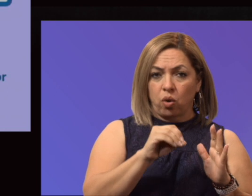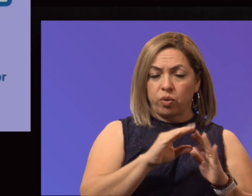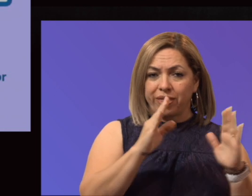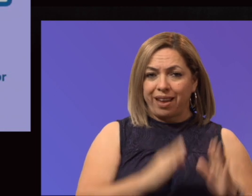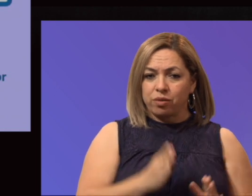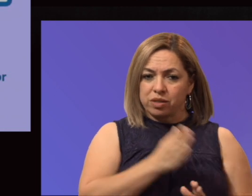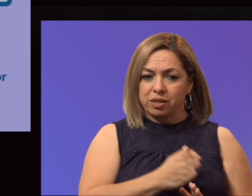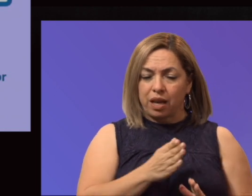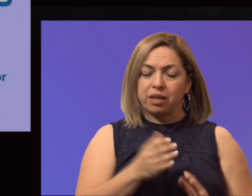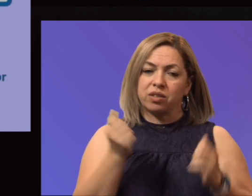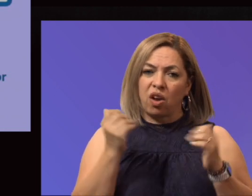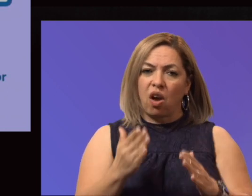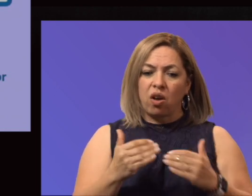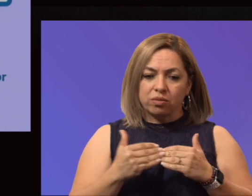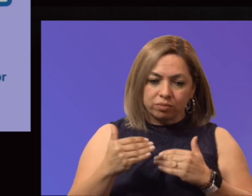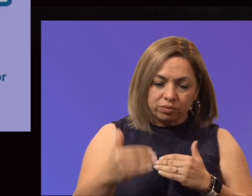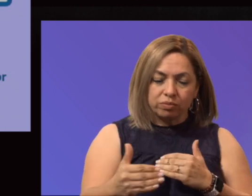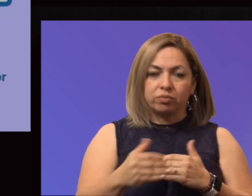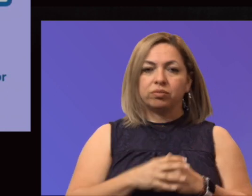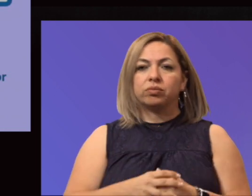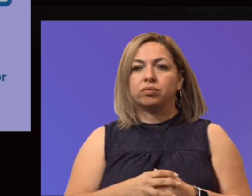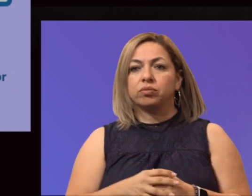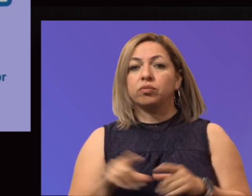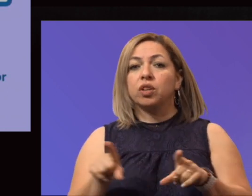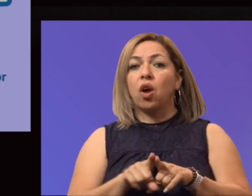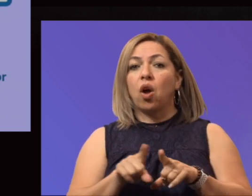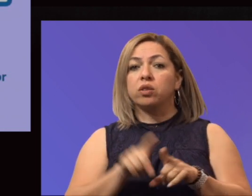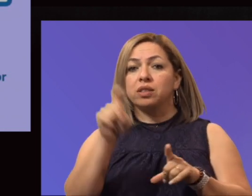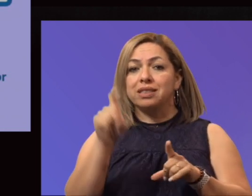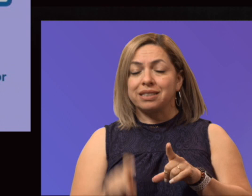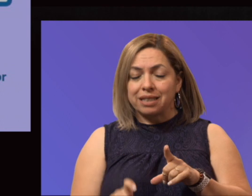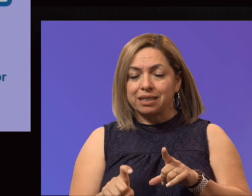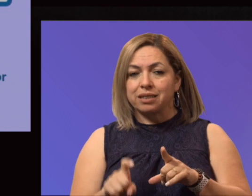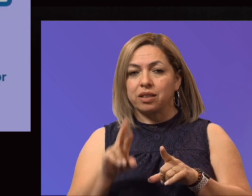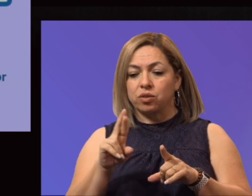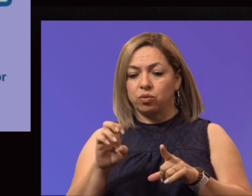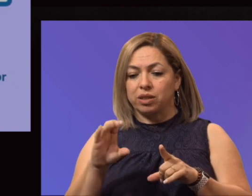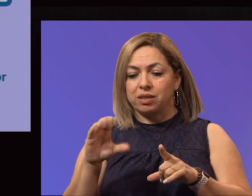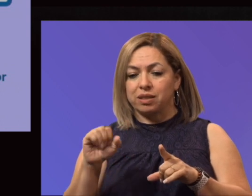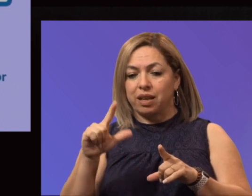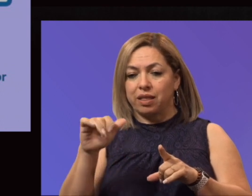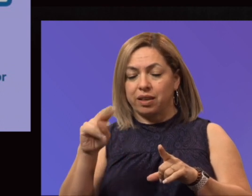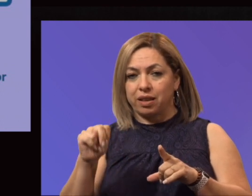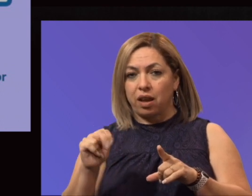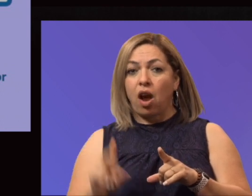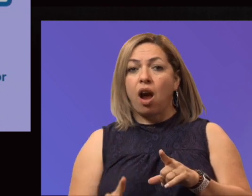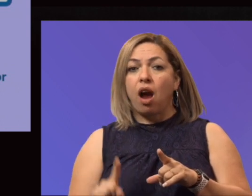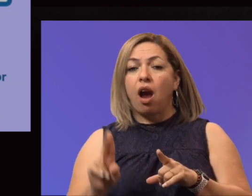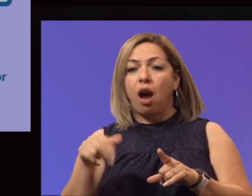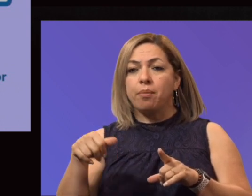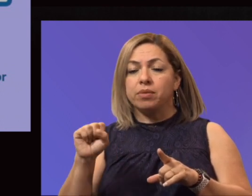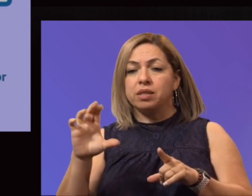In addition, the Texas reskilling and upskilling through education are true. That was actually moved